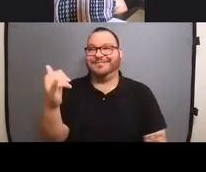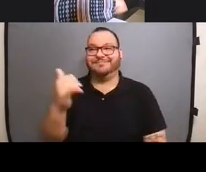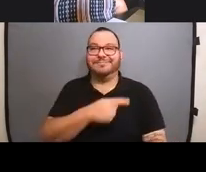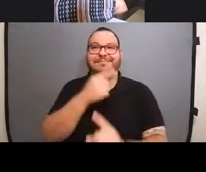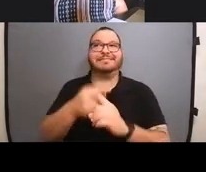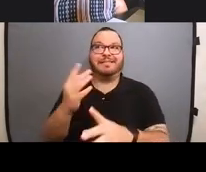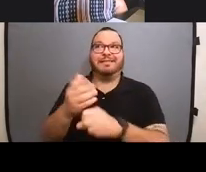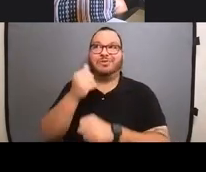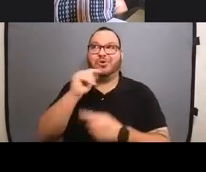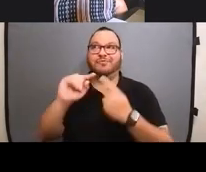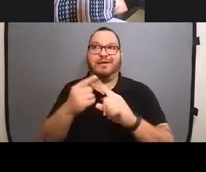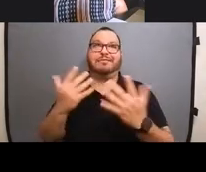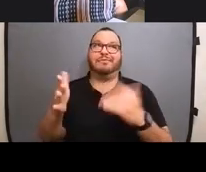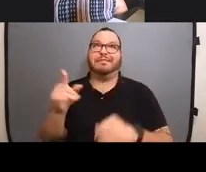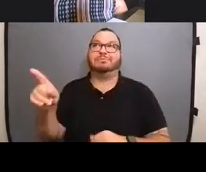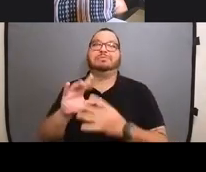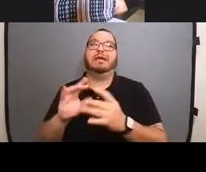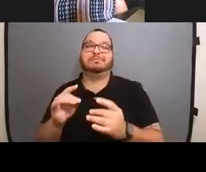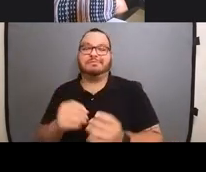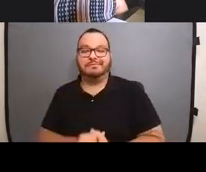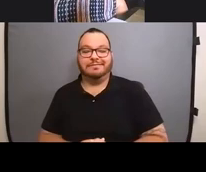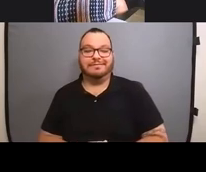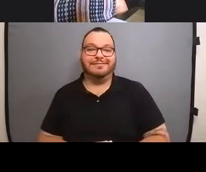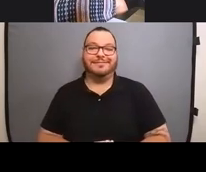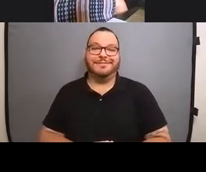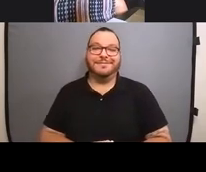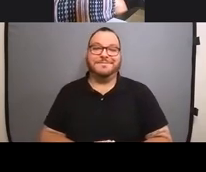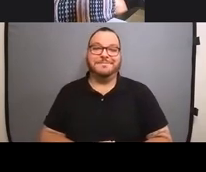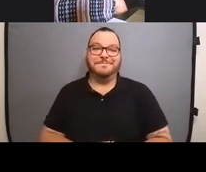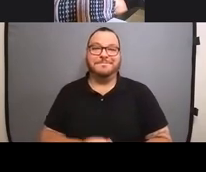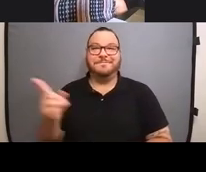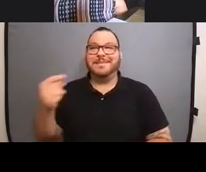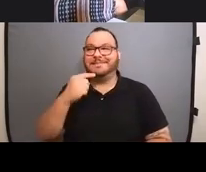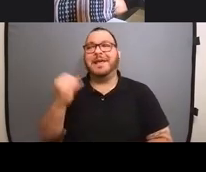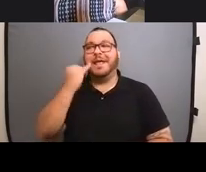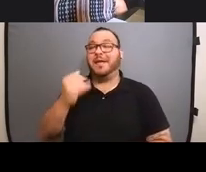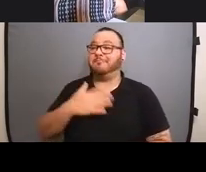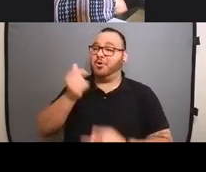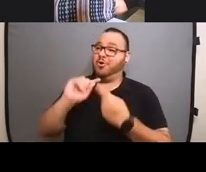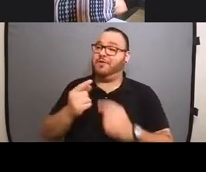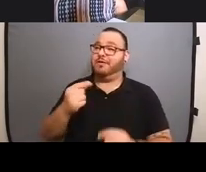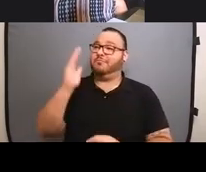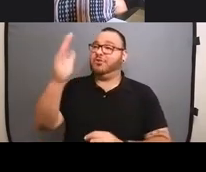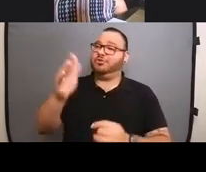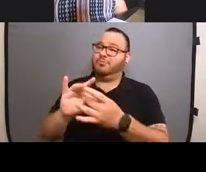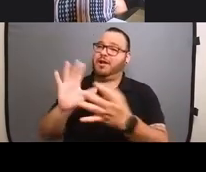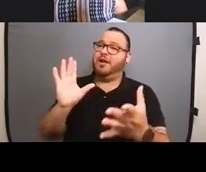girlfriend. Anyway, that's what he tells me. He's like, if we break up, I'll just move back in with you, mom. Okay.